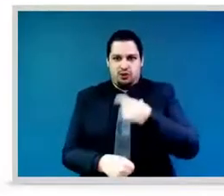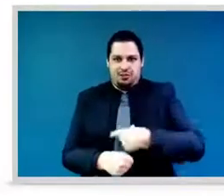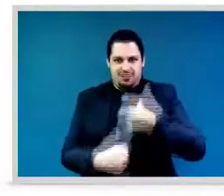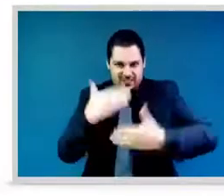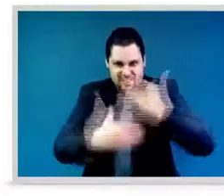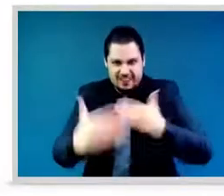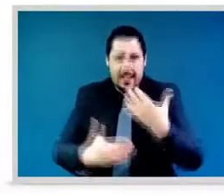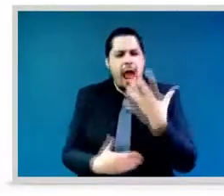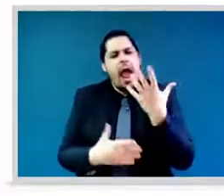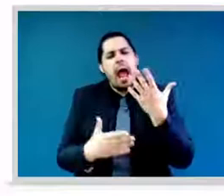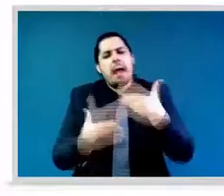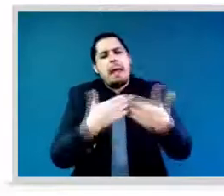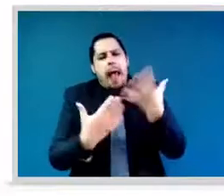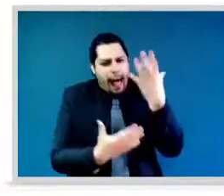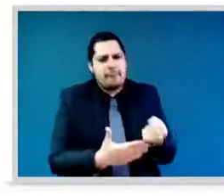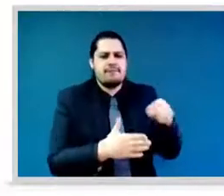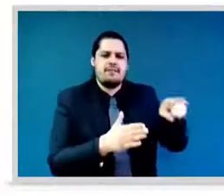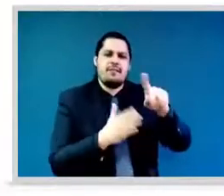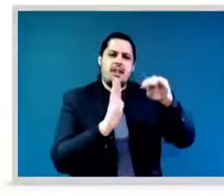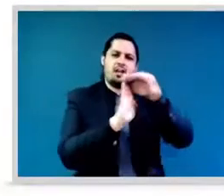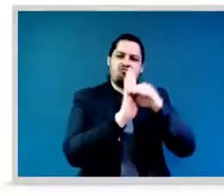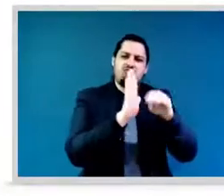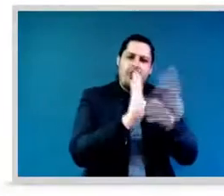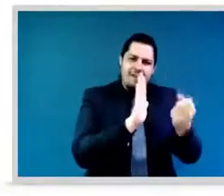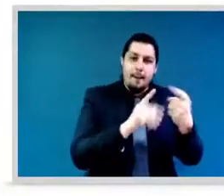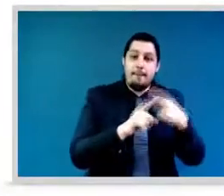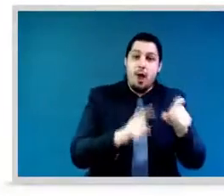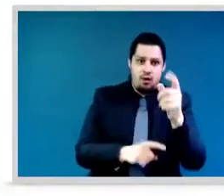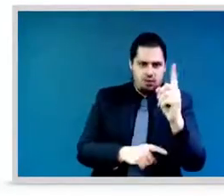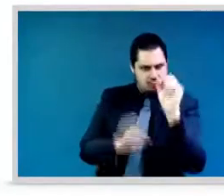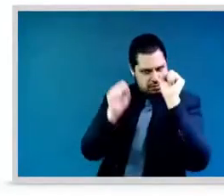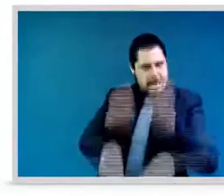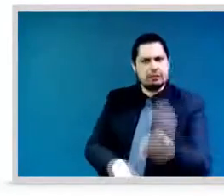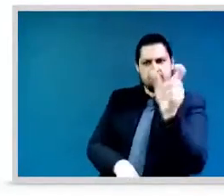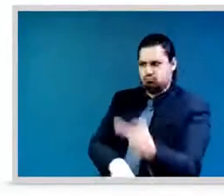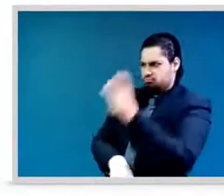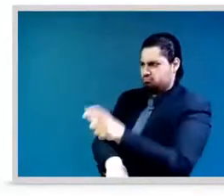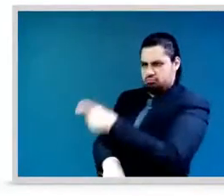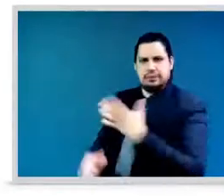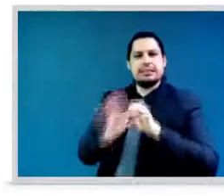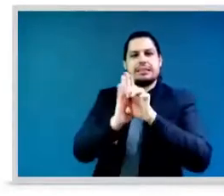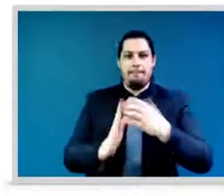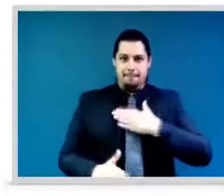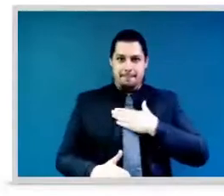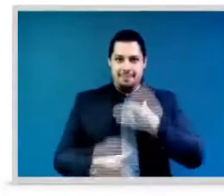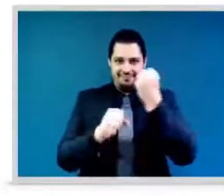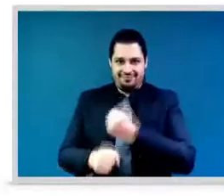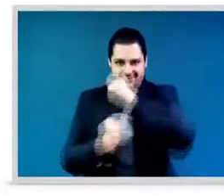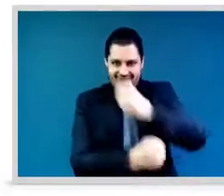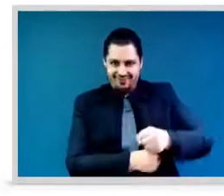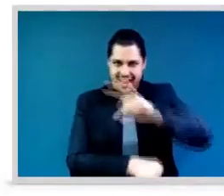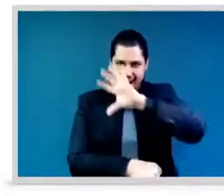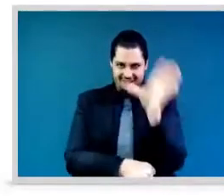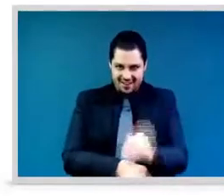want? Here in Senegal and in Africa, 70% of the population is below the age of 35.